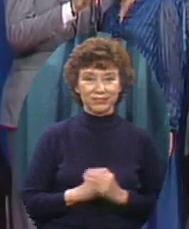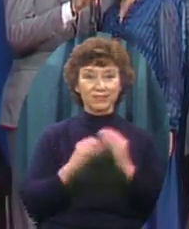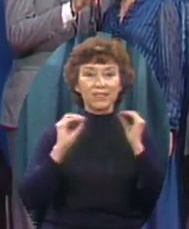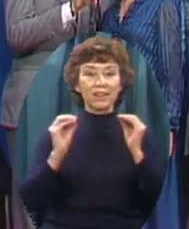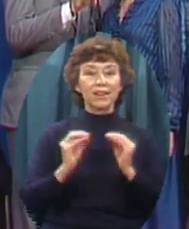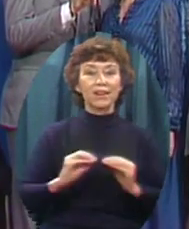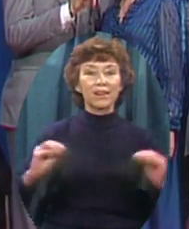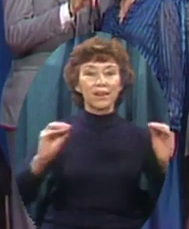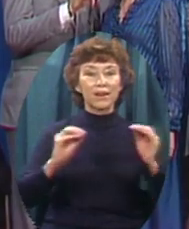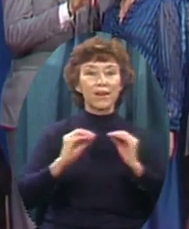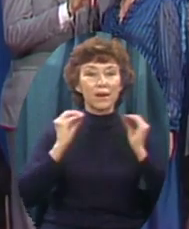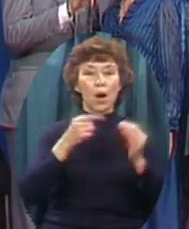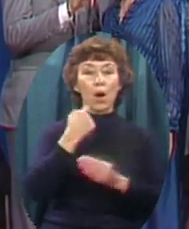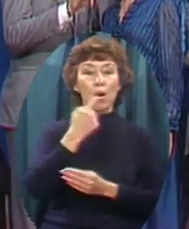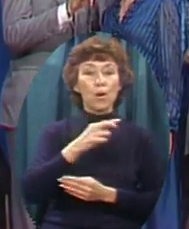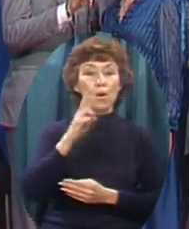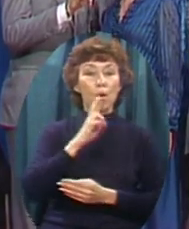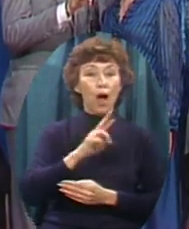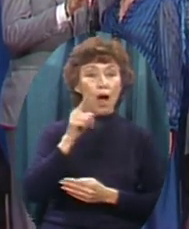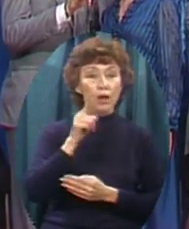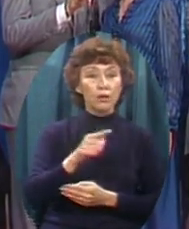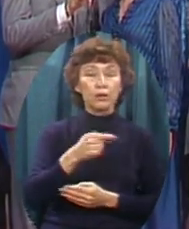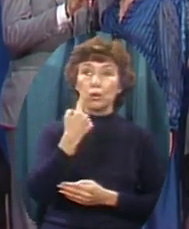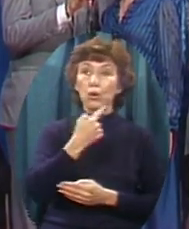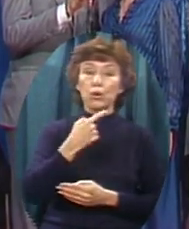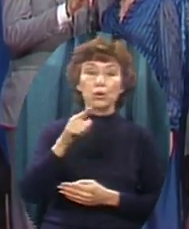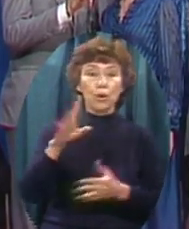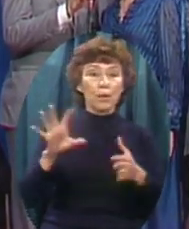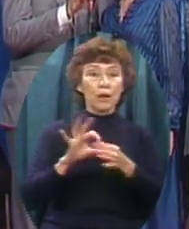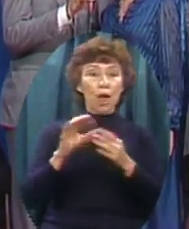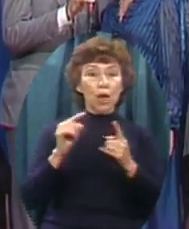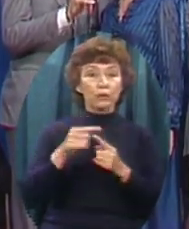When through my retrial, I'll be thy flair.